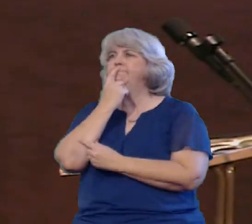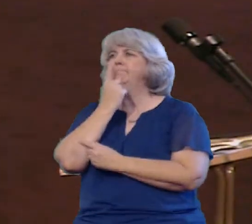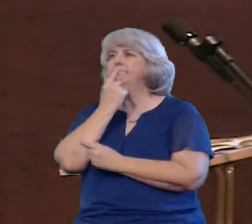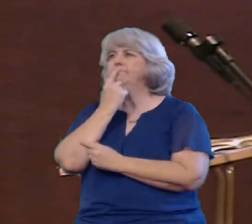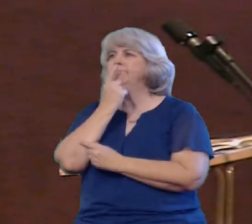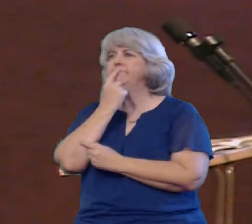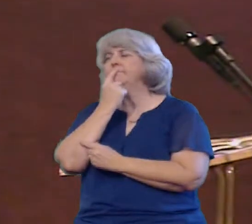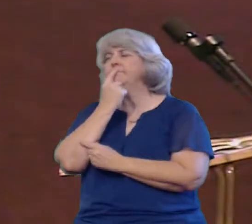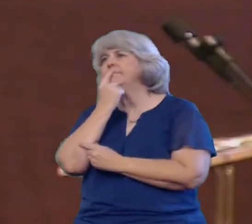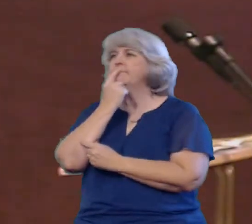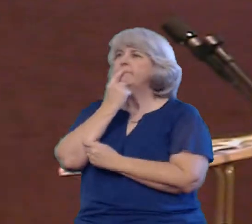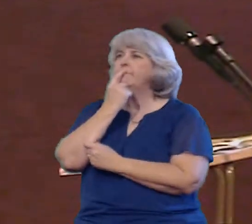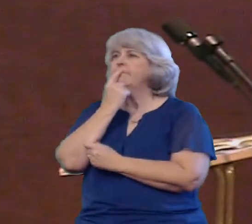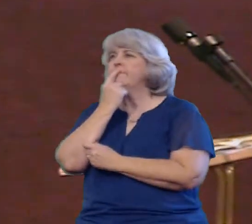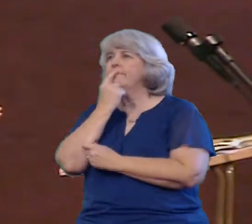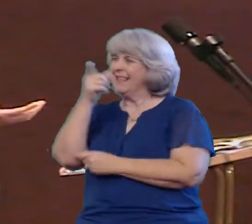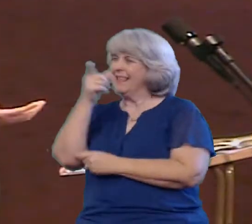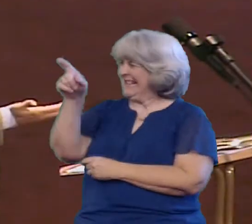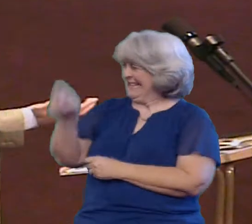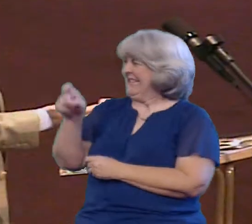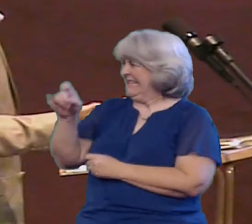That maybe you know that needs it